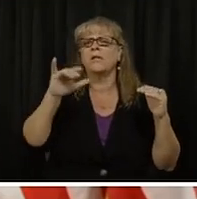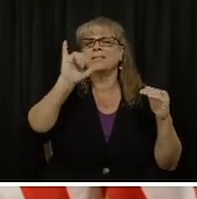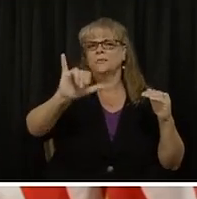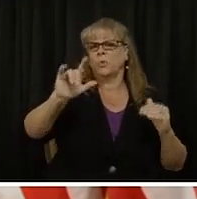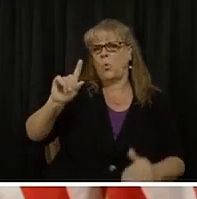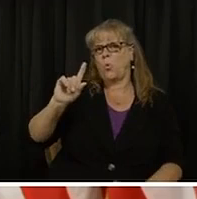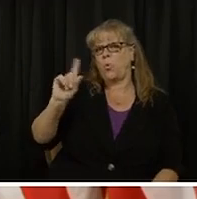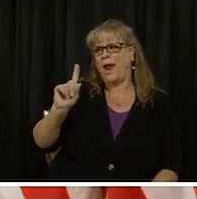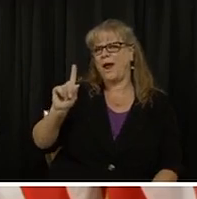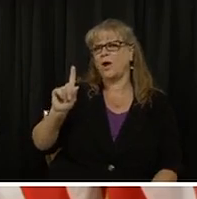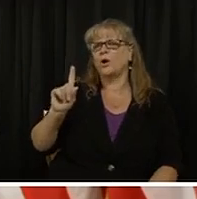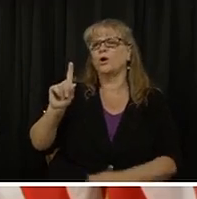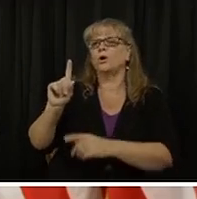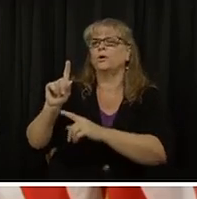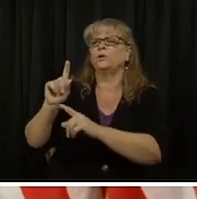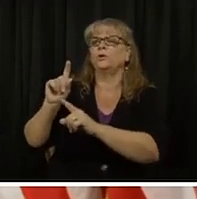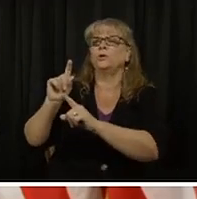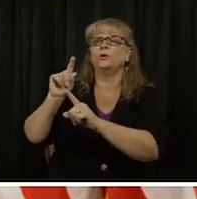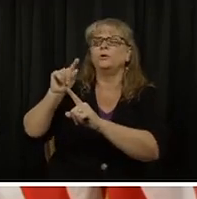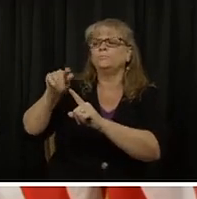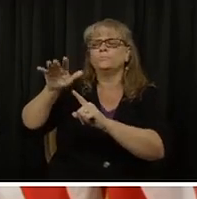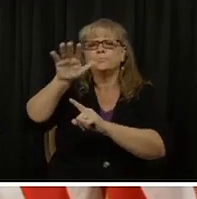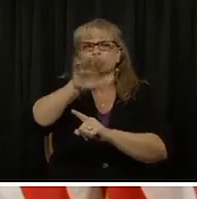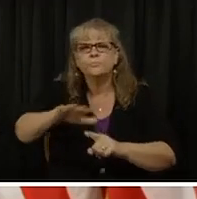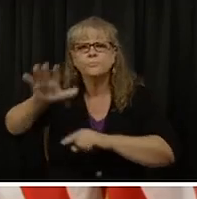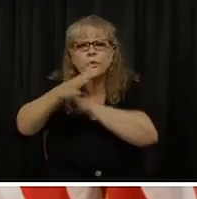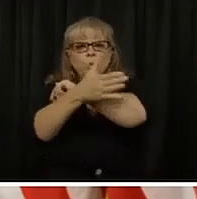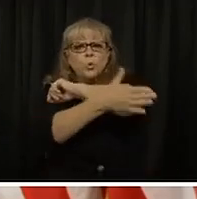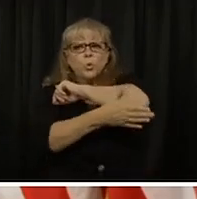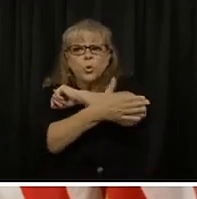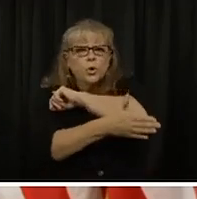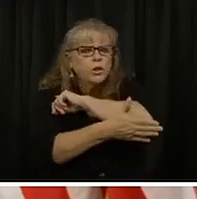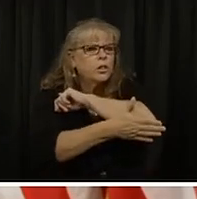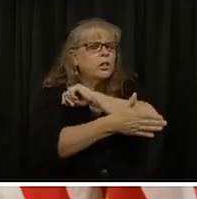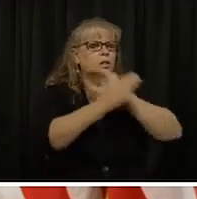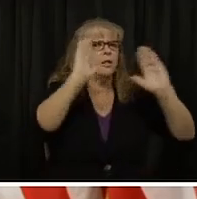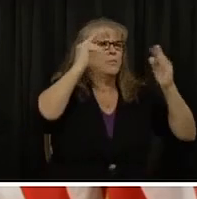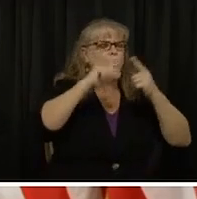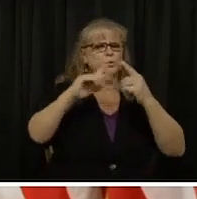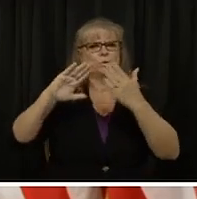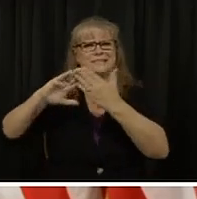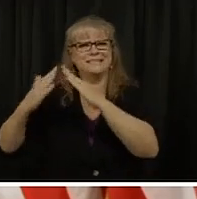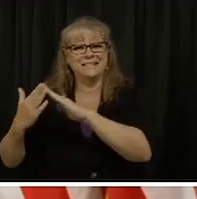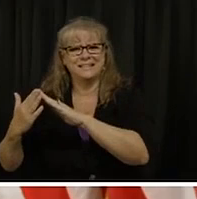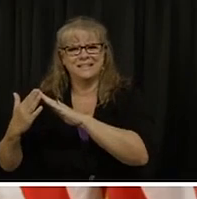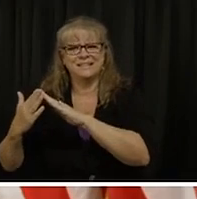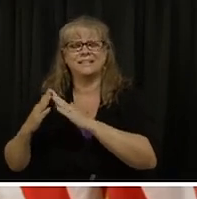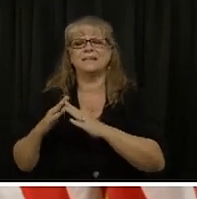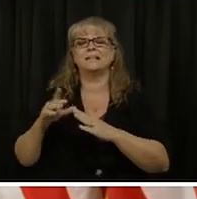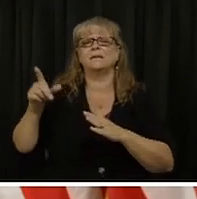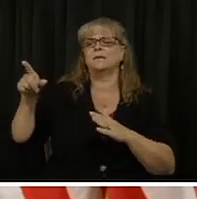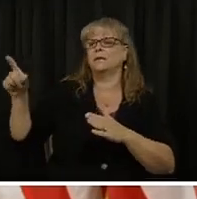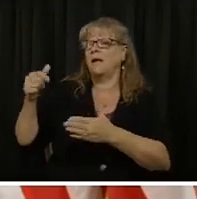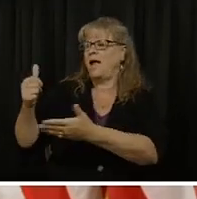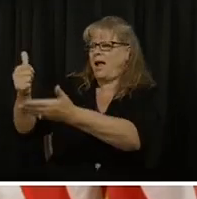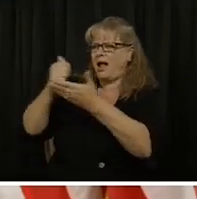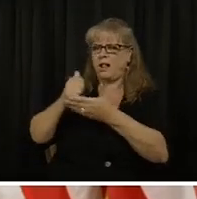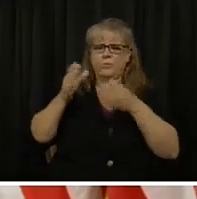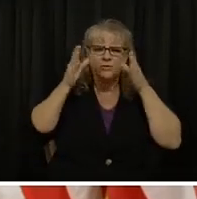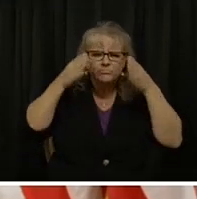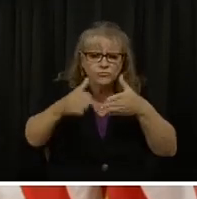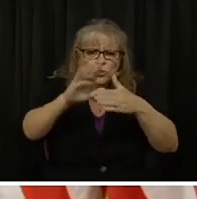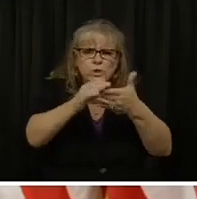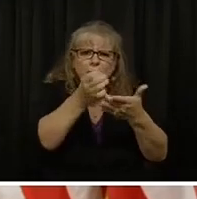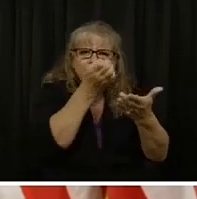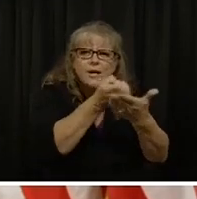well beyond their population. They contribute to the overall economy of our state and the health situation of our state.